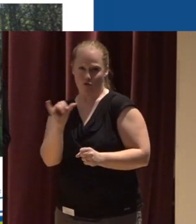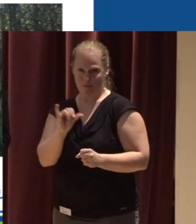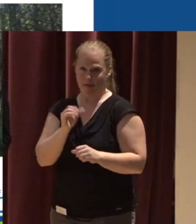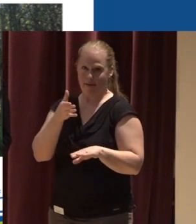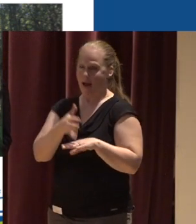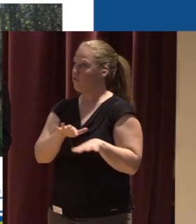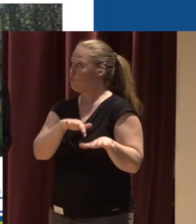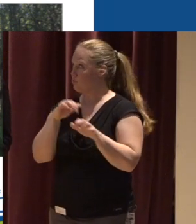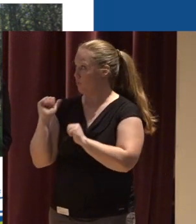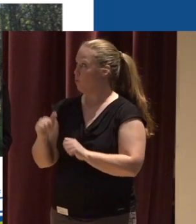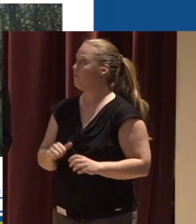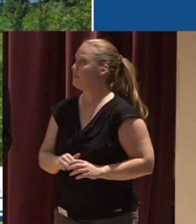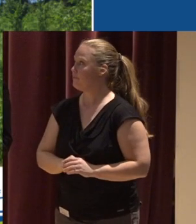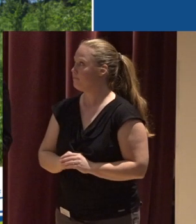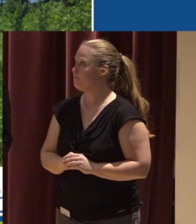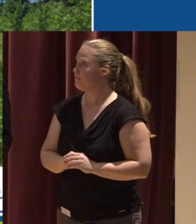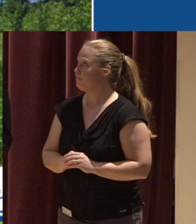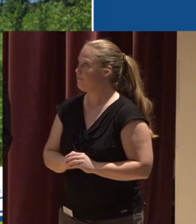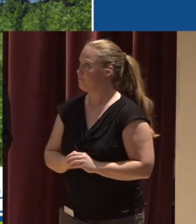it's removed